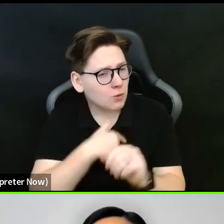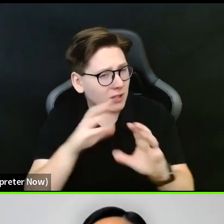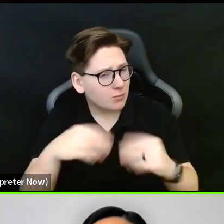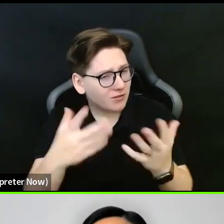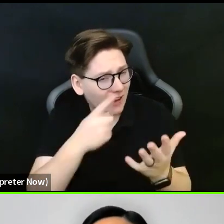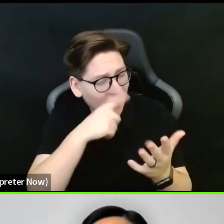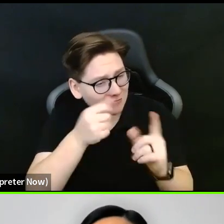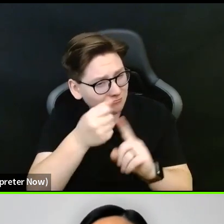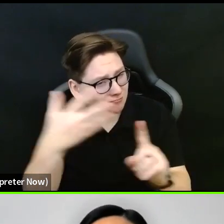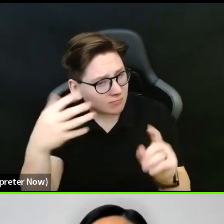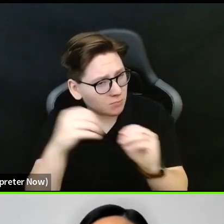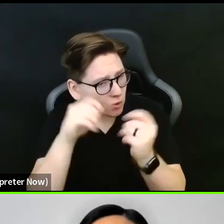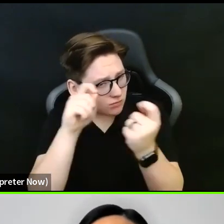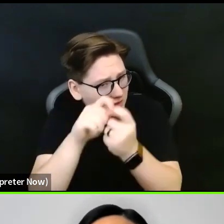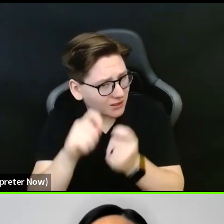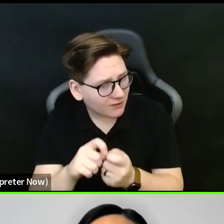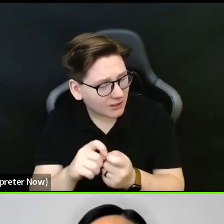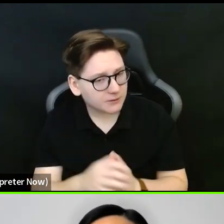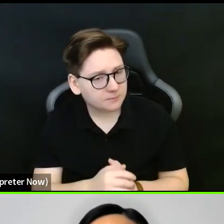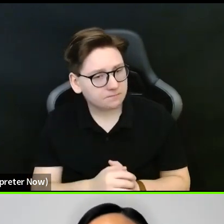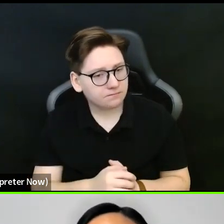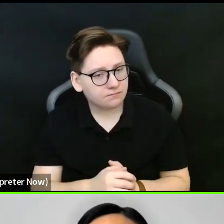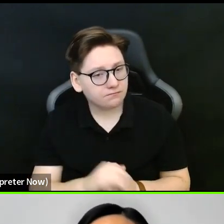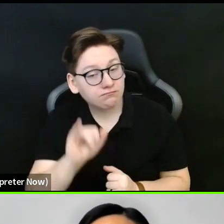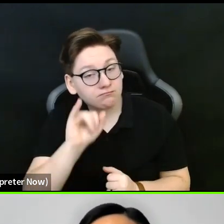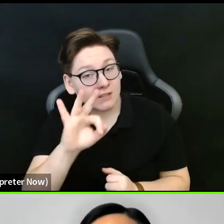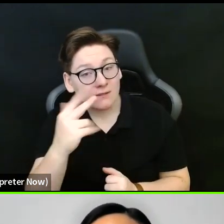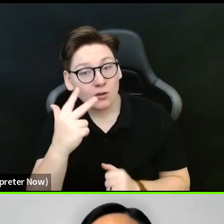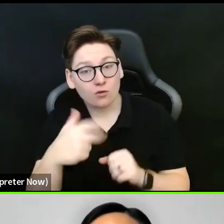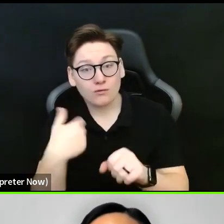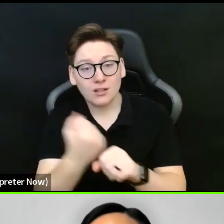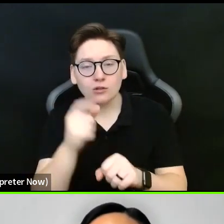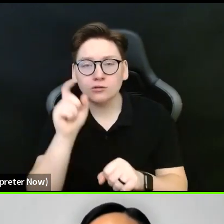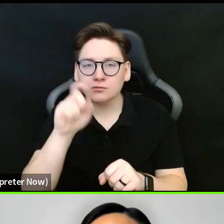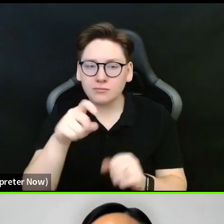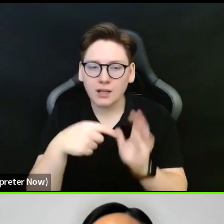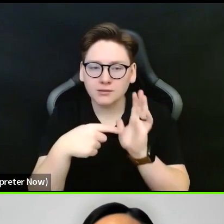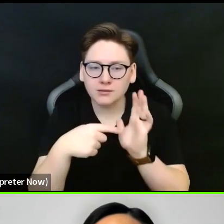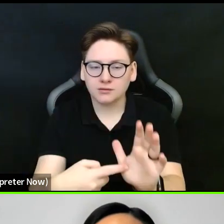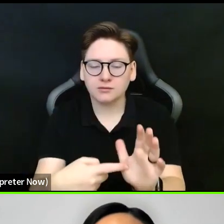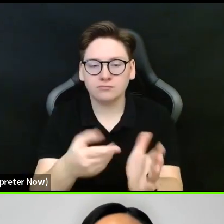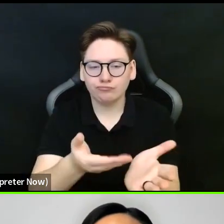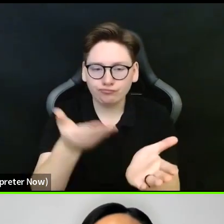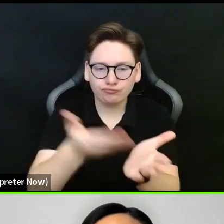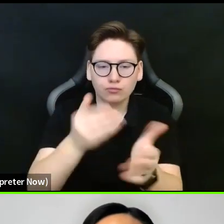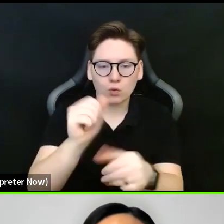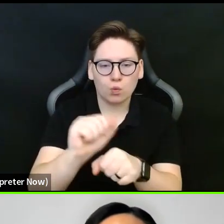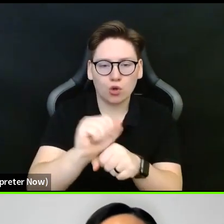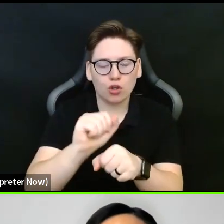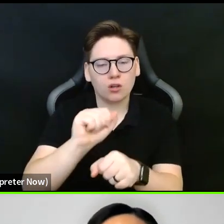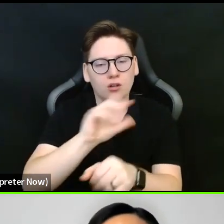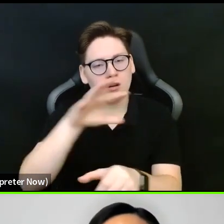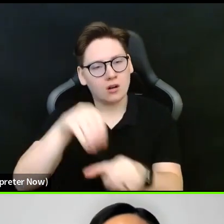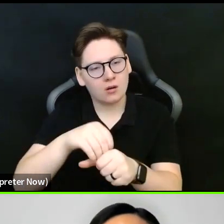if those three years need to demonstrate dedicated work with communities that fit one or more of those four areas.